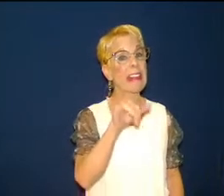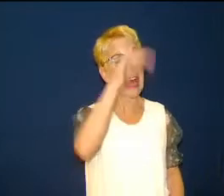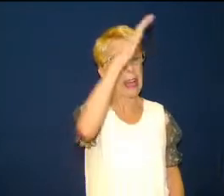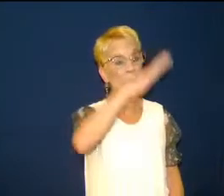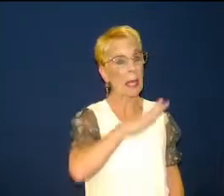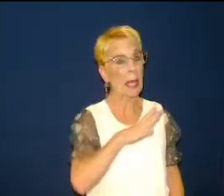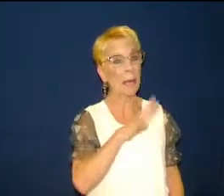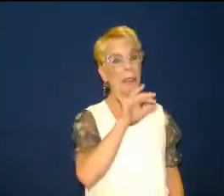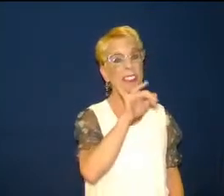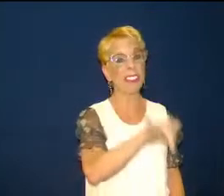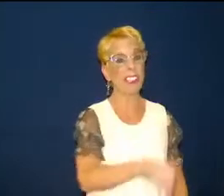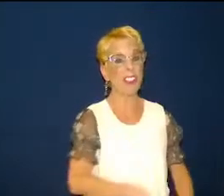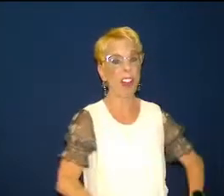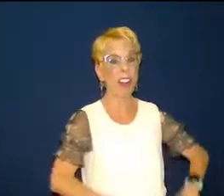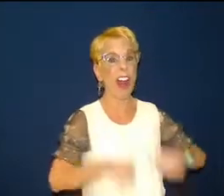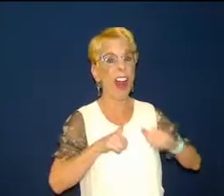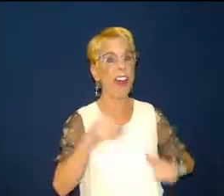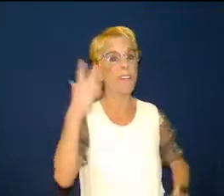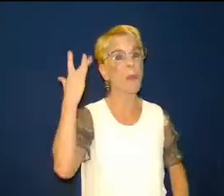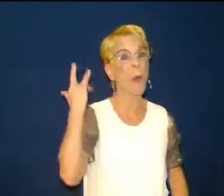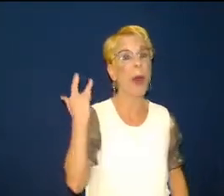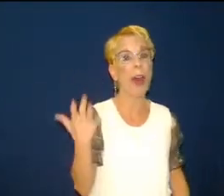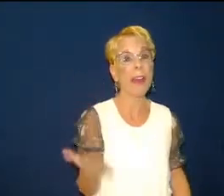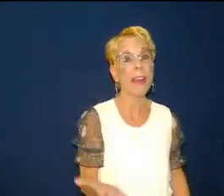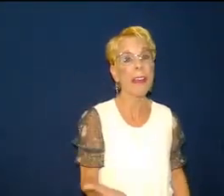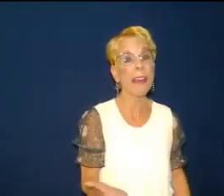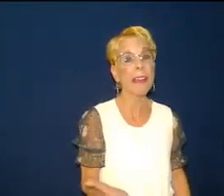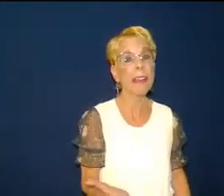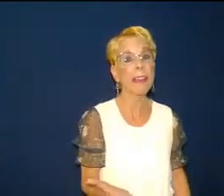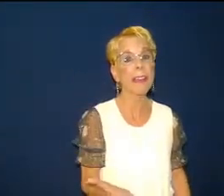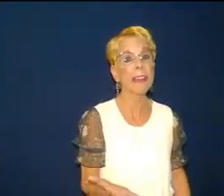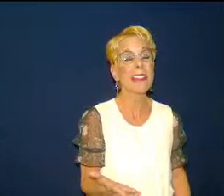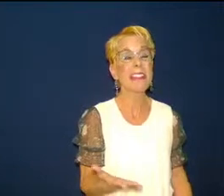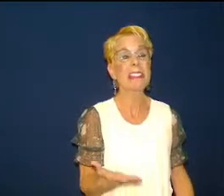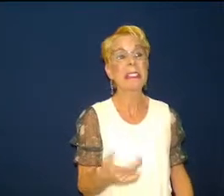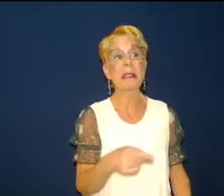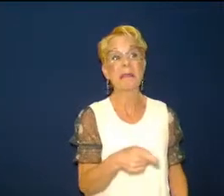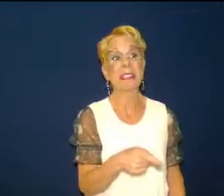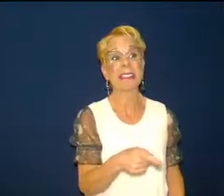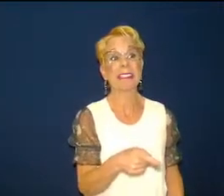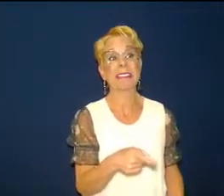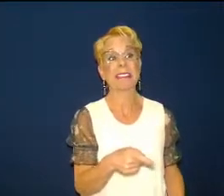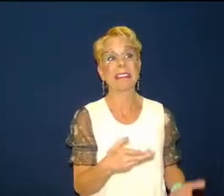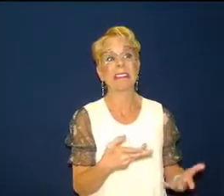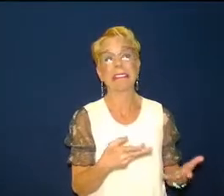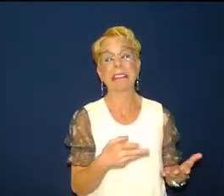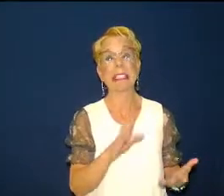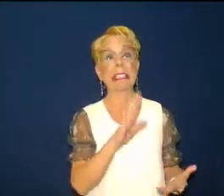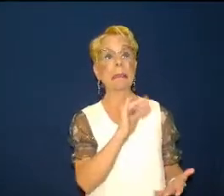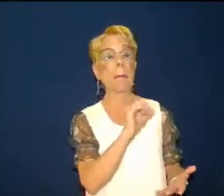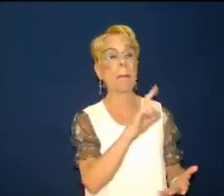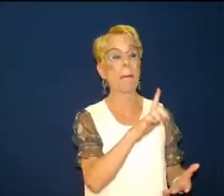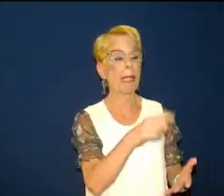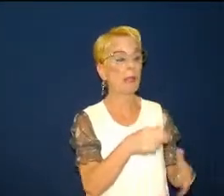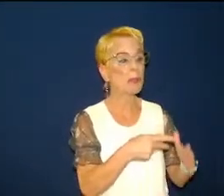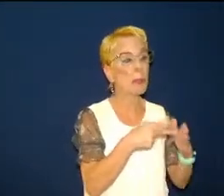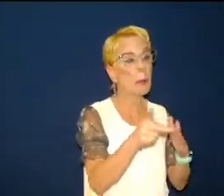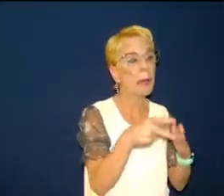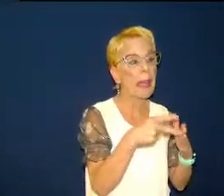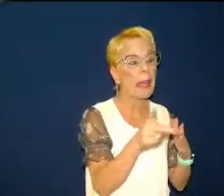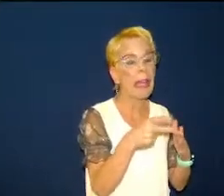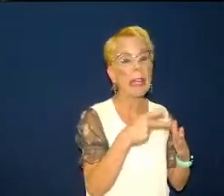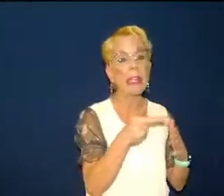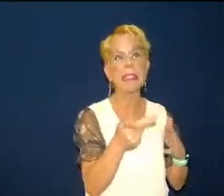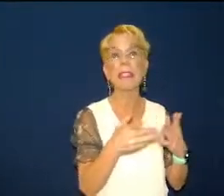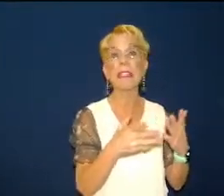phrase the phrase virtually alive that intrigues me because you know what that means it